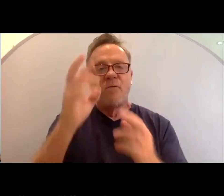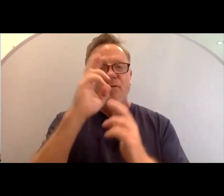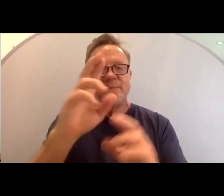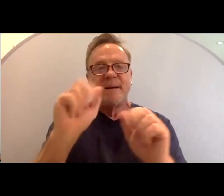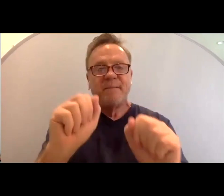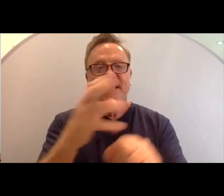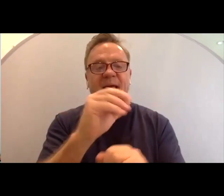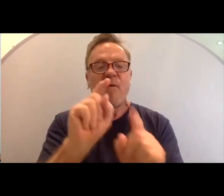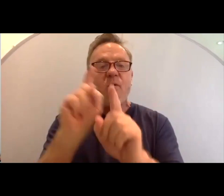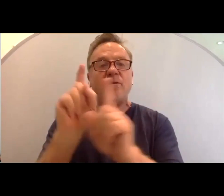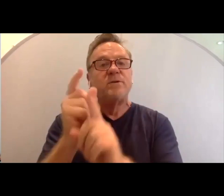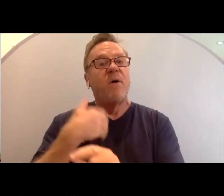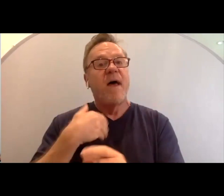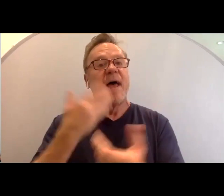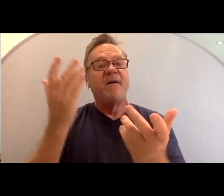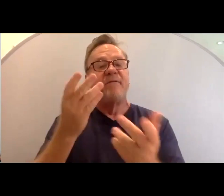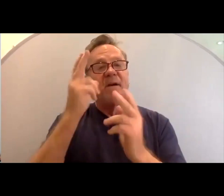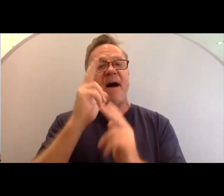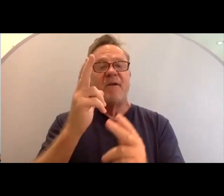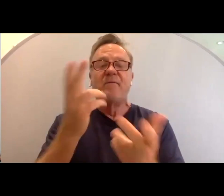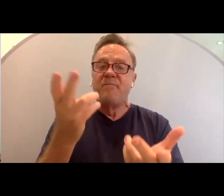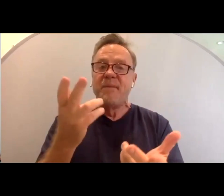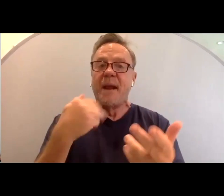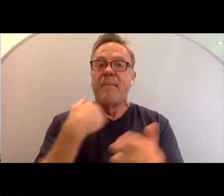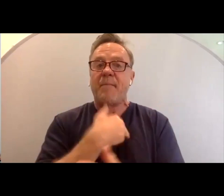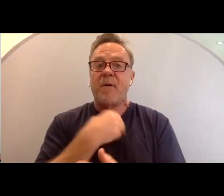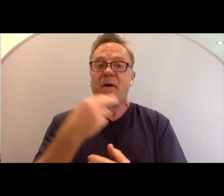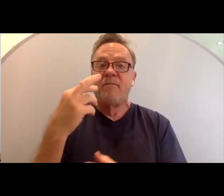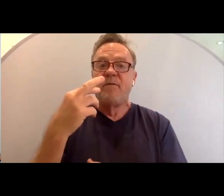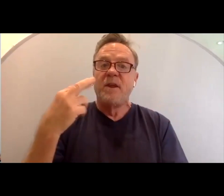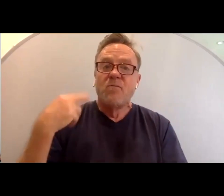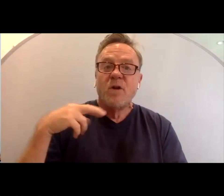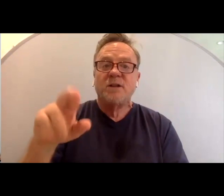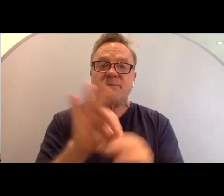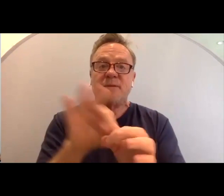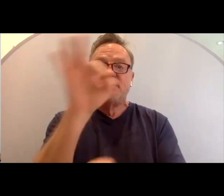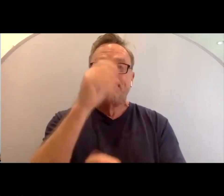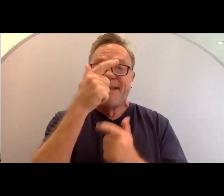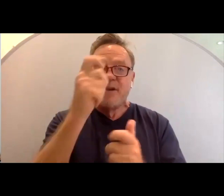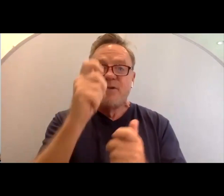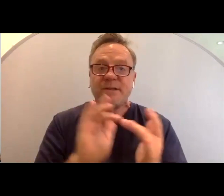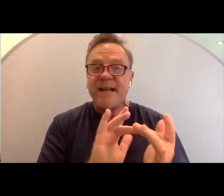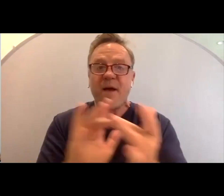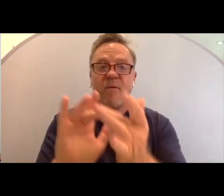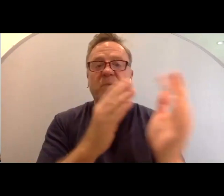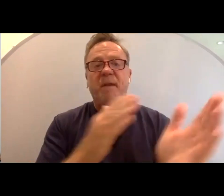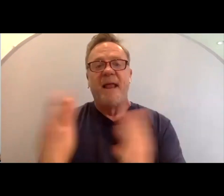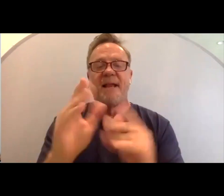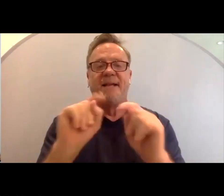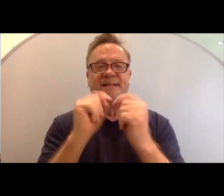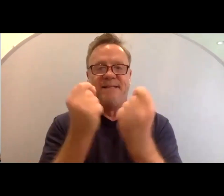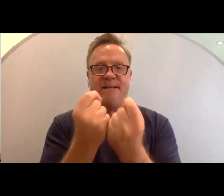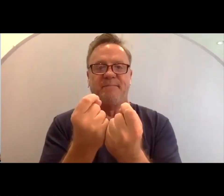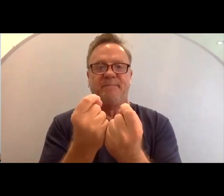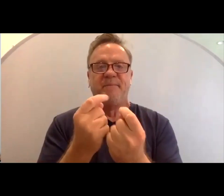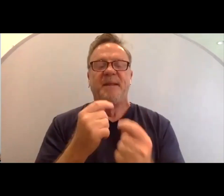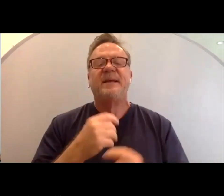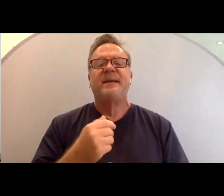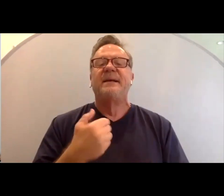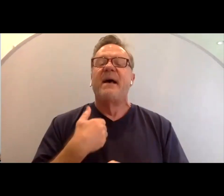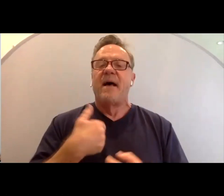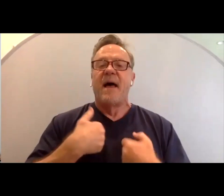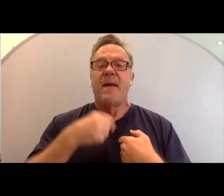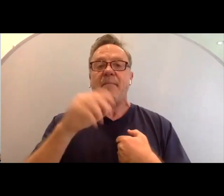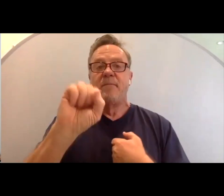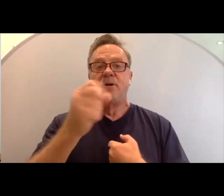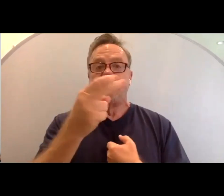also have the privilege of being a member of the Religion and Spirituality Interest Network planning team. My pronouns are she and her.